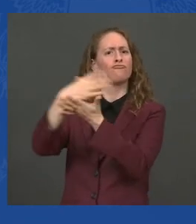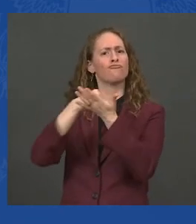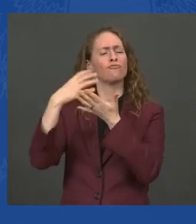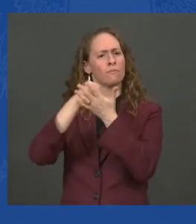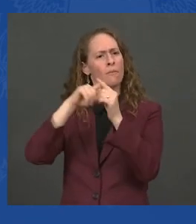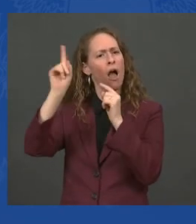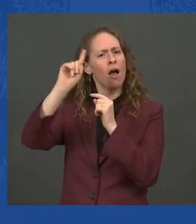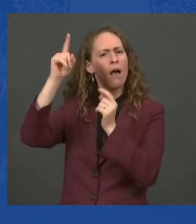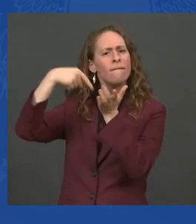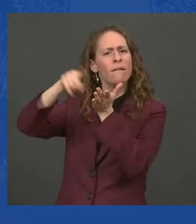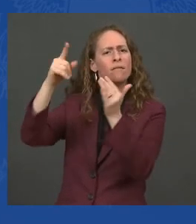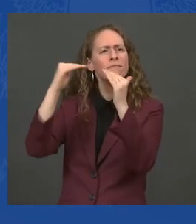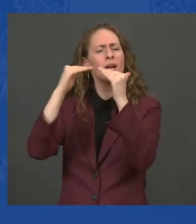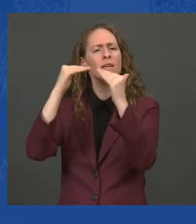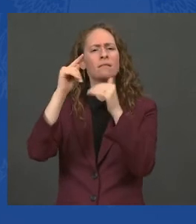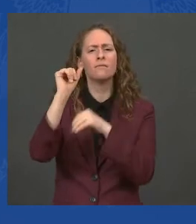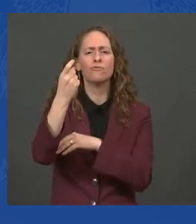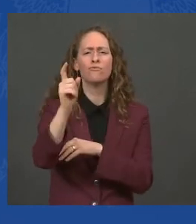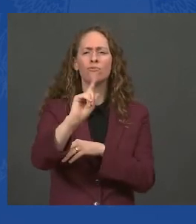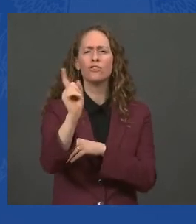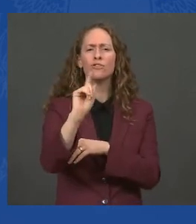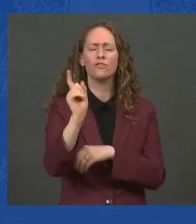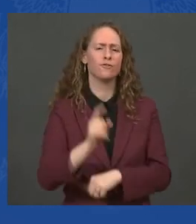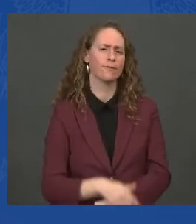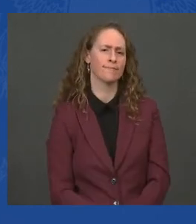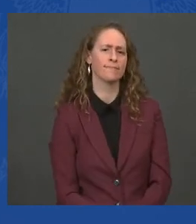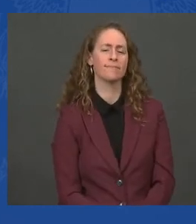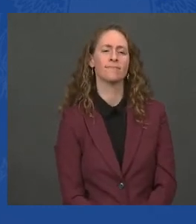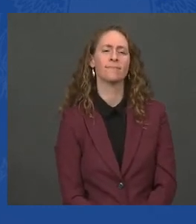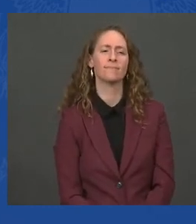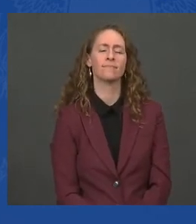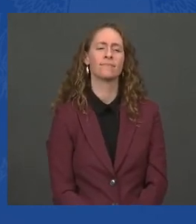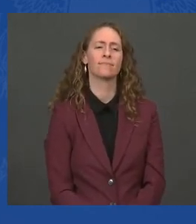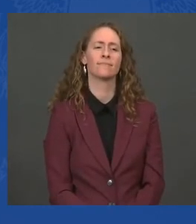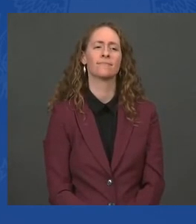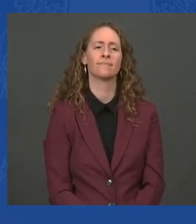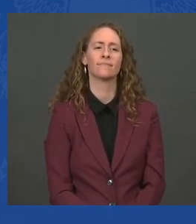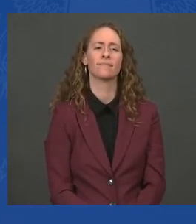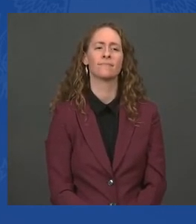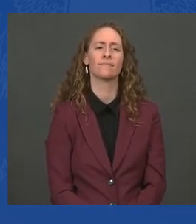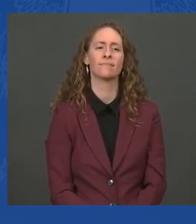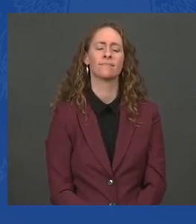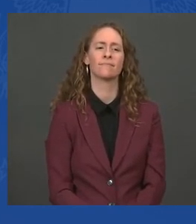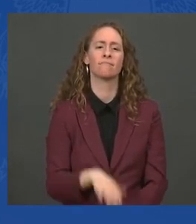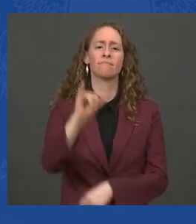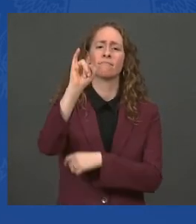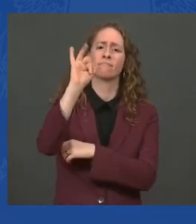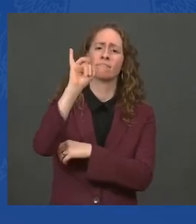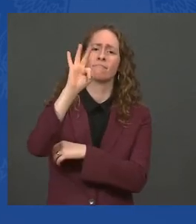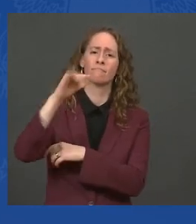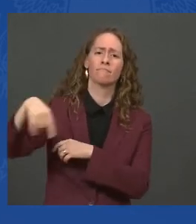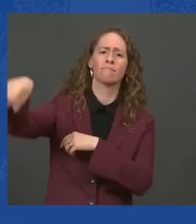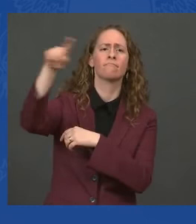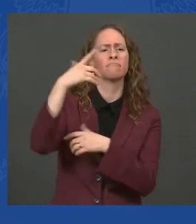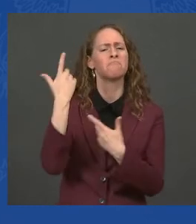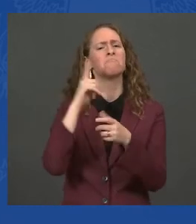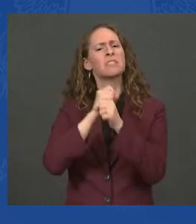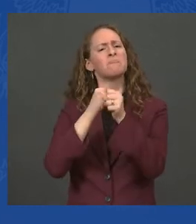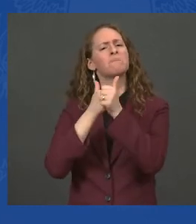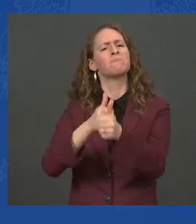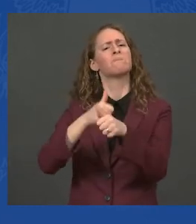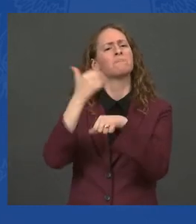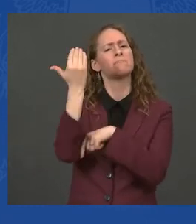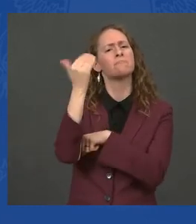percent in taxes raises enough revenue to pay for lowering the cost of childcare for